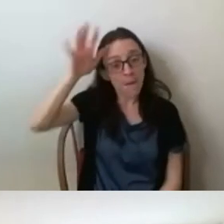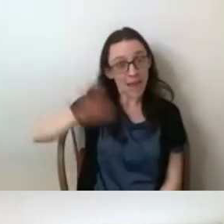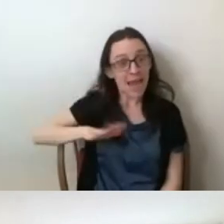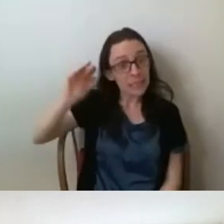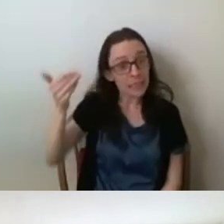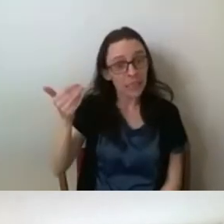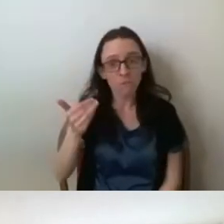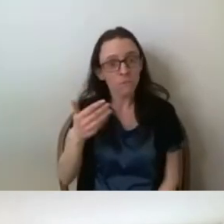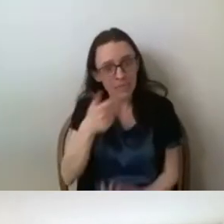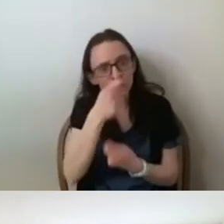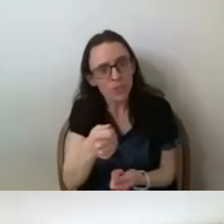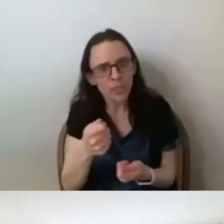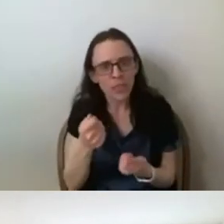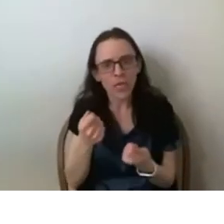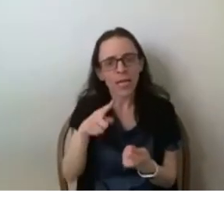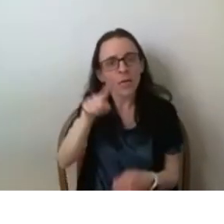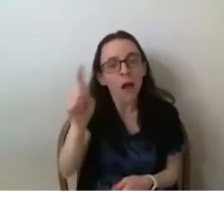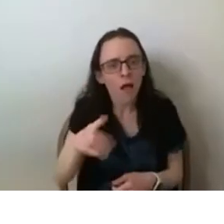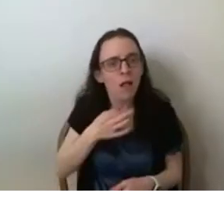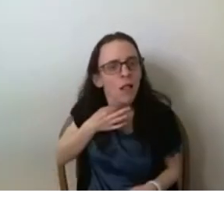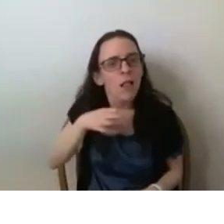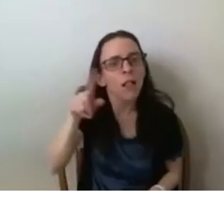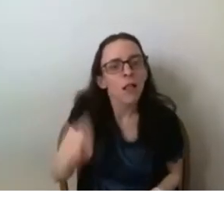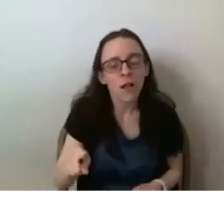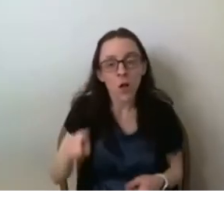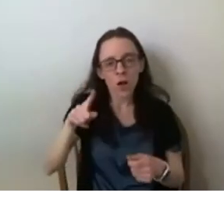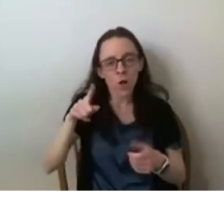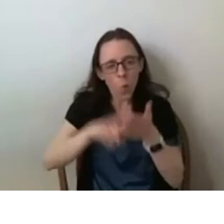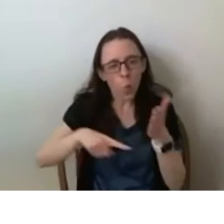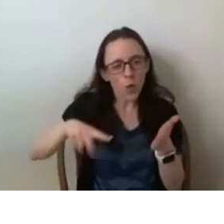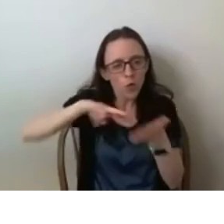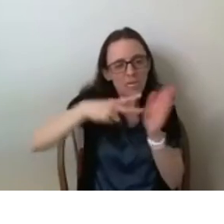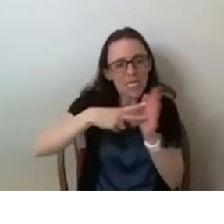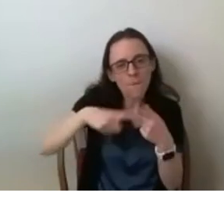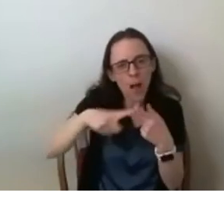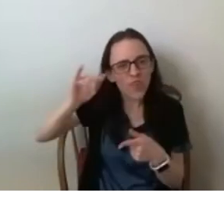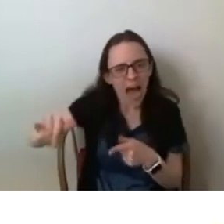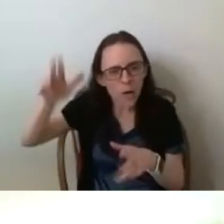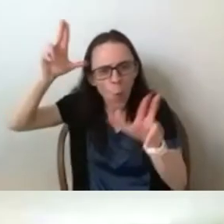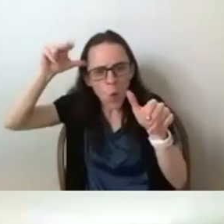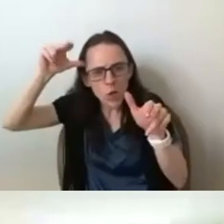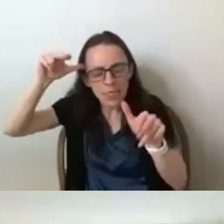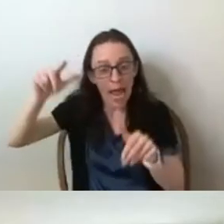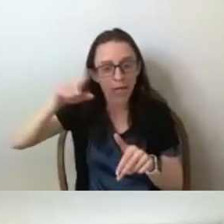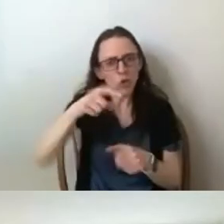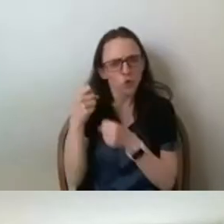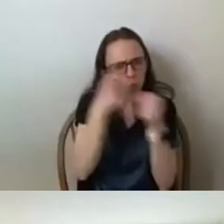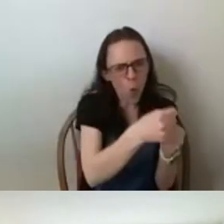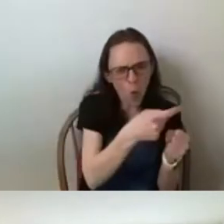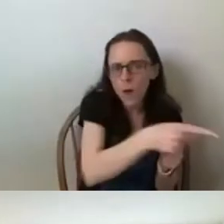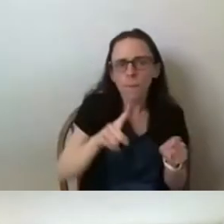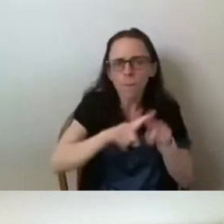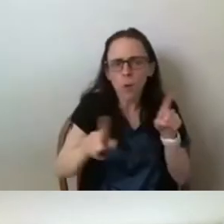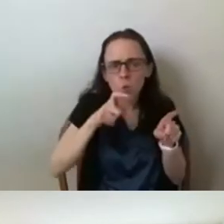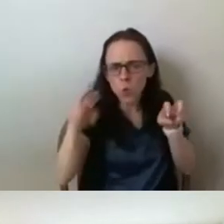like asking more questions. He was like, and what do you mean about this horse? And who drove you here? So people seem to get really into